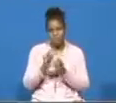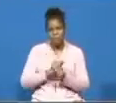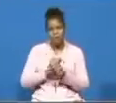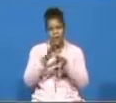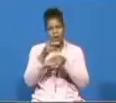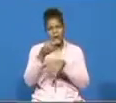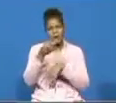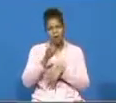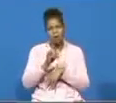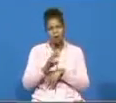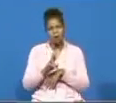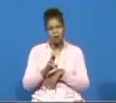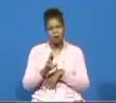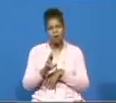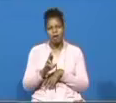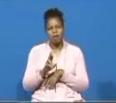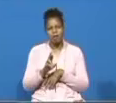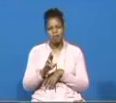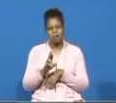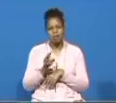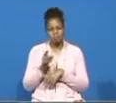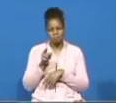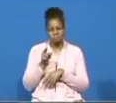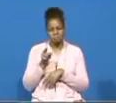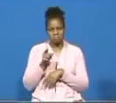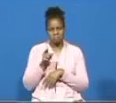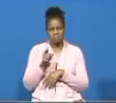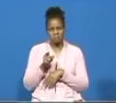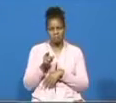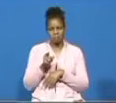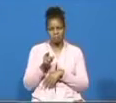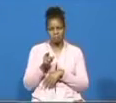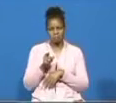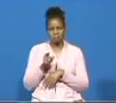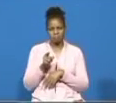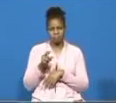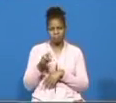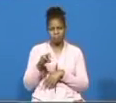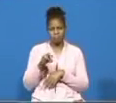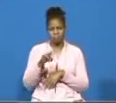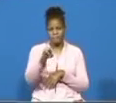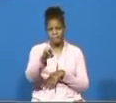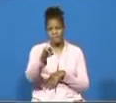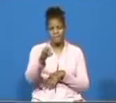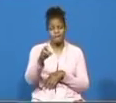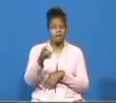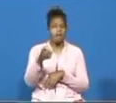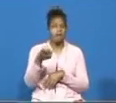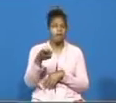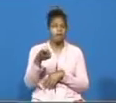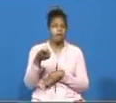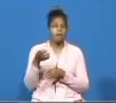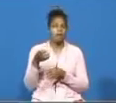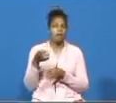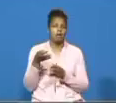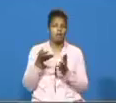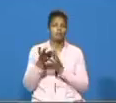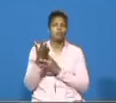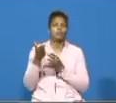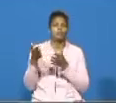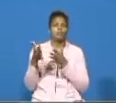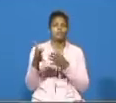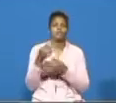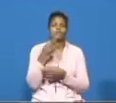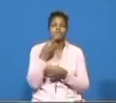are you with me somebody yes and they journeyed uh from mount whore by the way of the